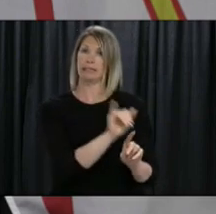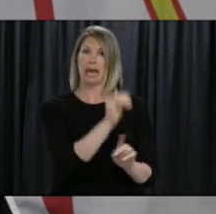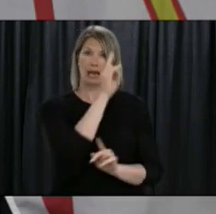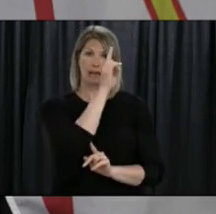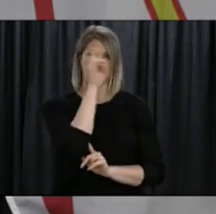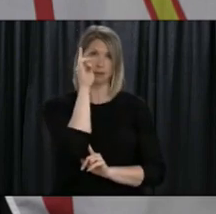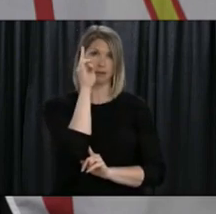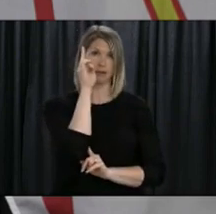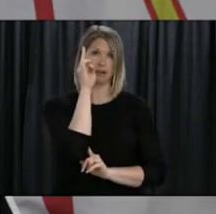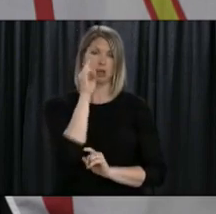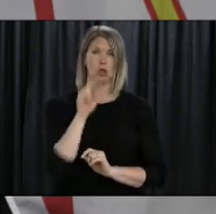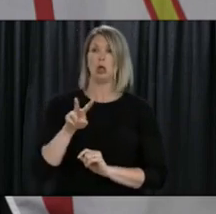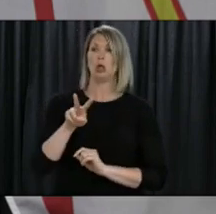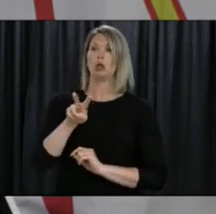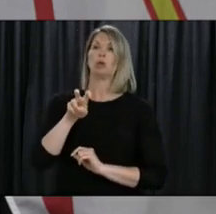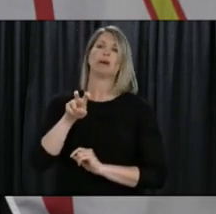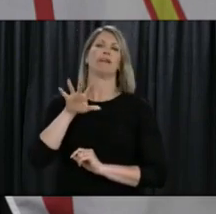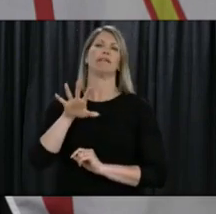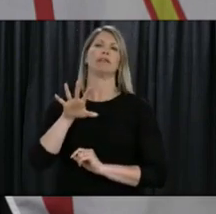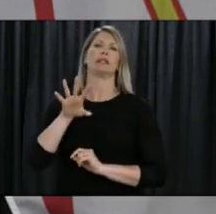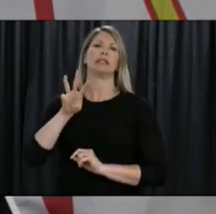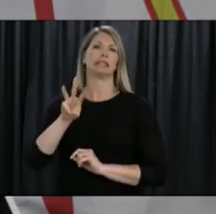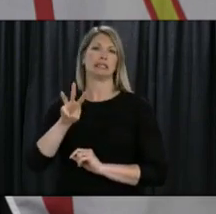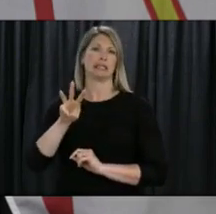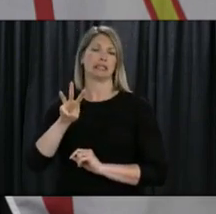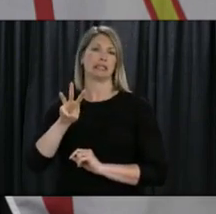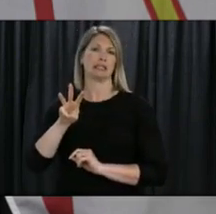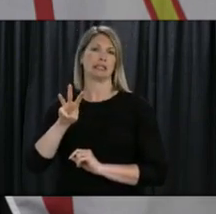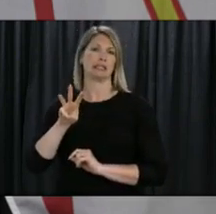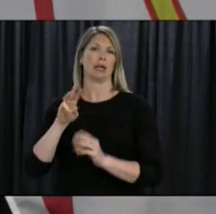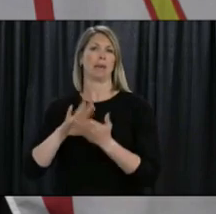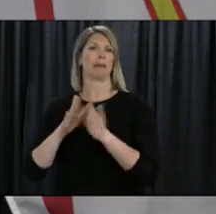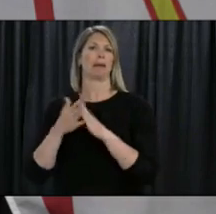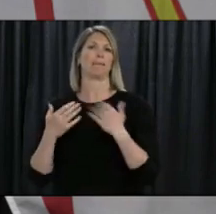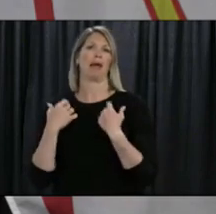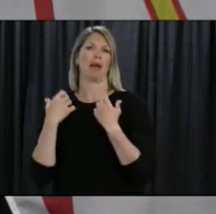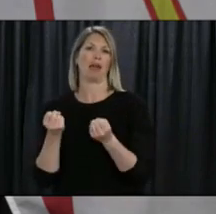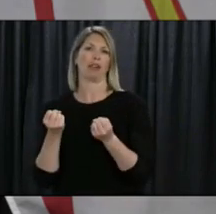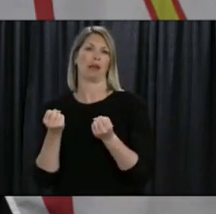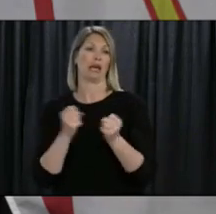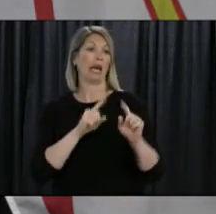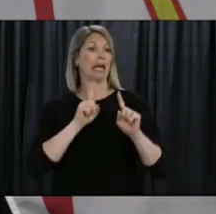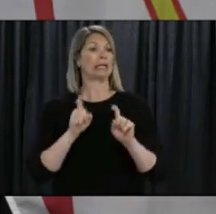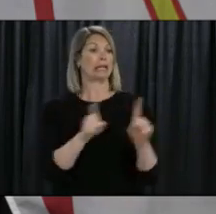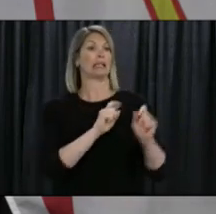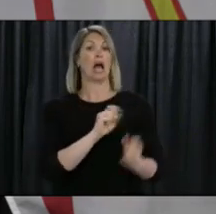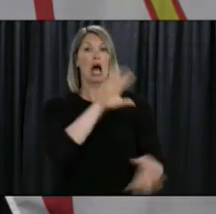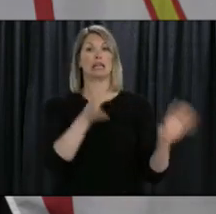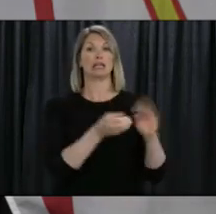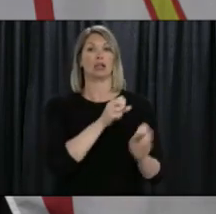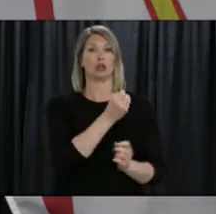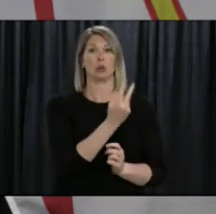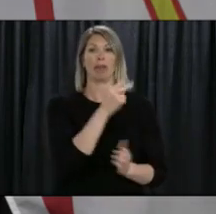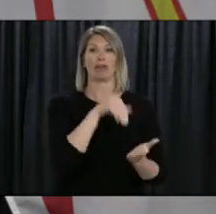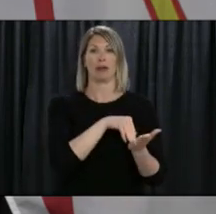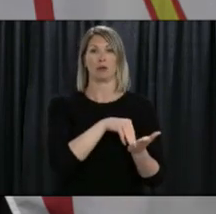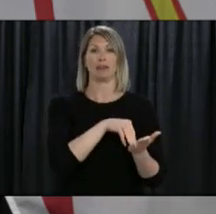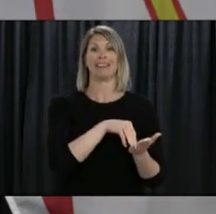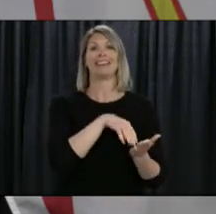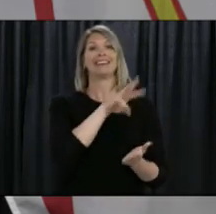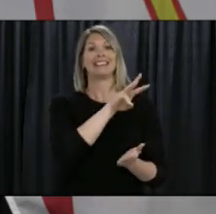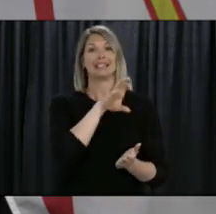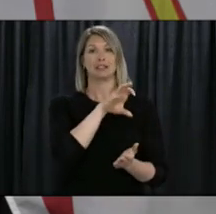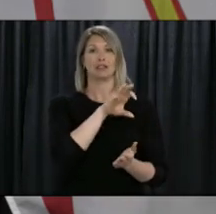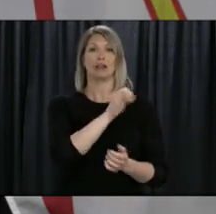the virus and 256 people have now recovered. In total, we have tested 12,619 people.